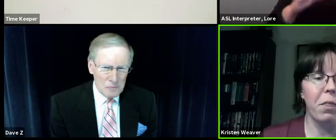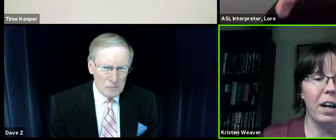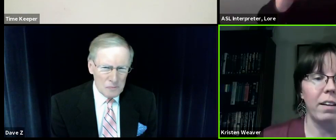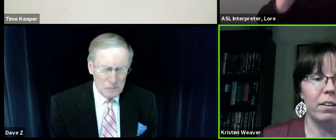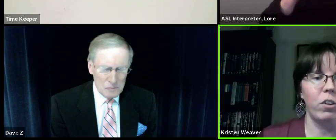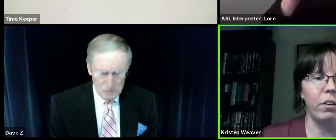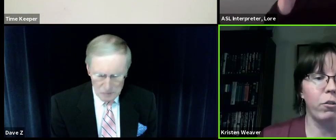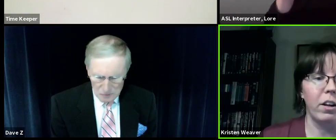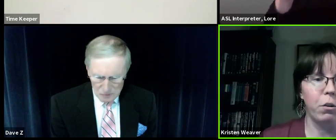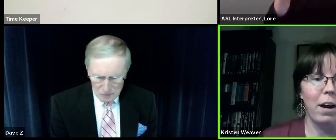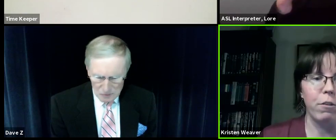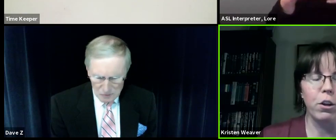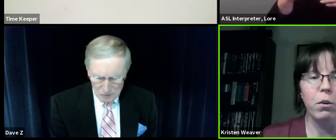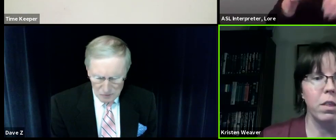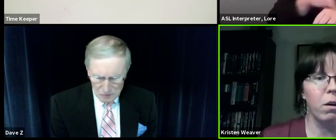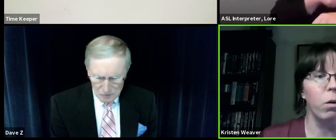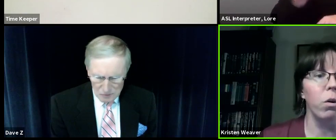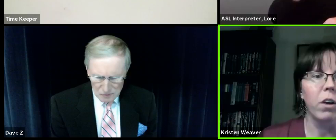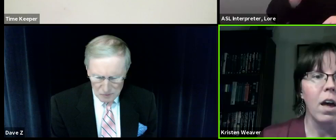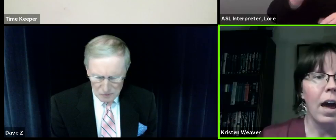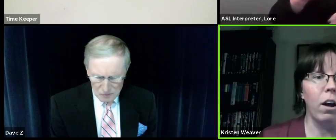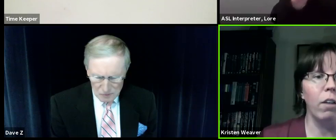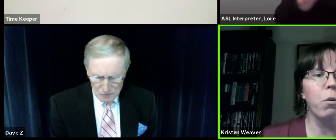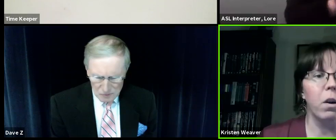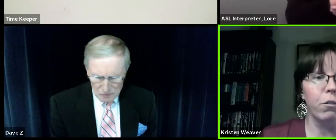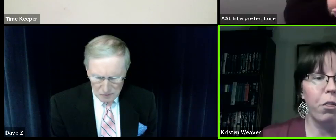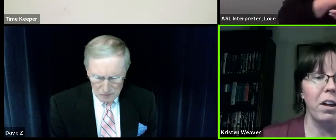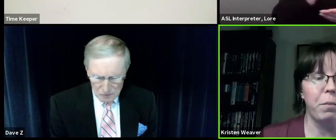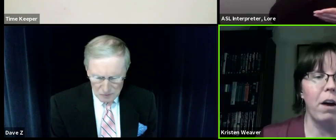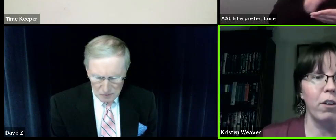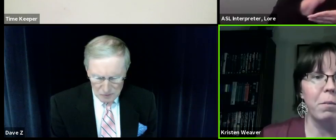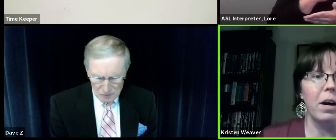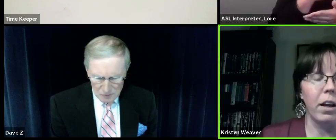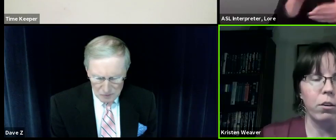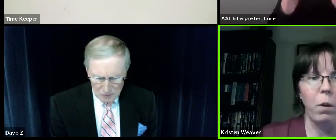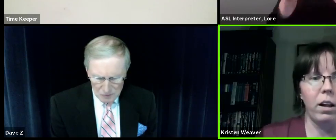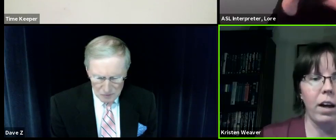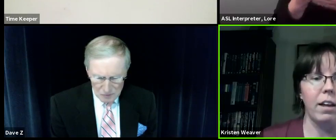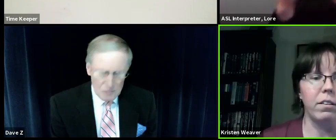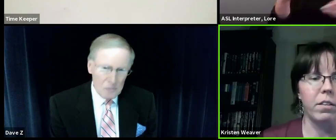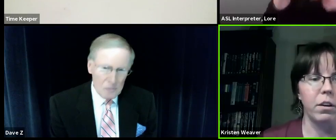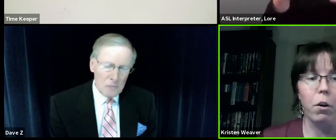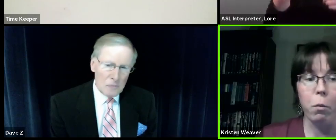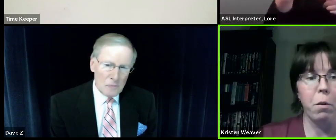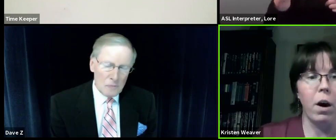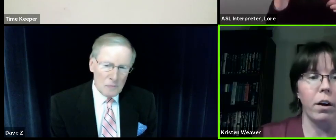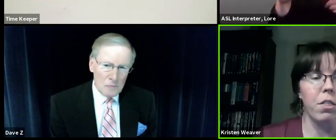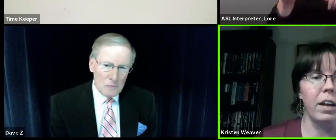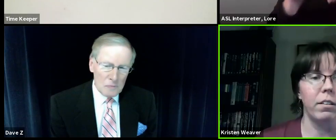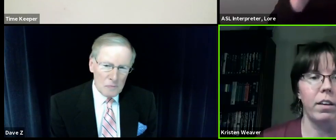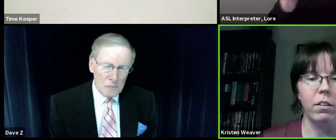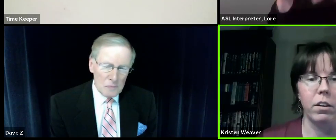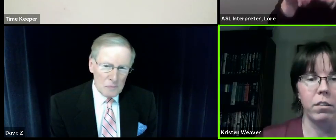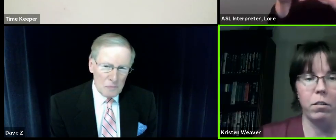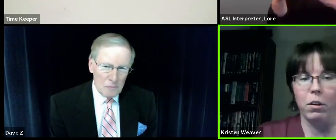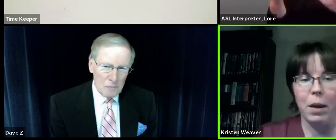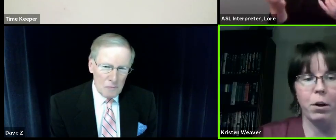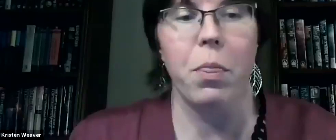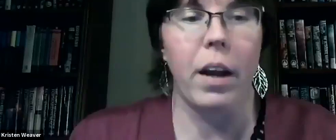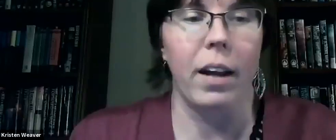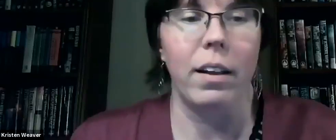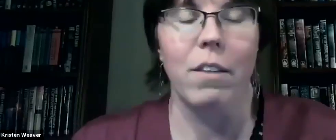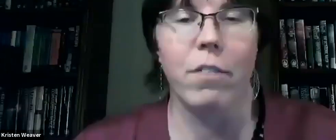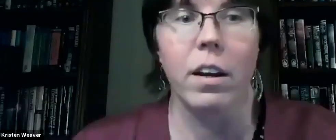like Greenbelt that has such a history is you have the new and the old, and all of the wonderful things about Greenbelt, as well as the modern things like the